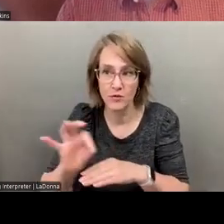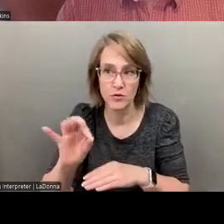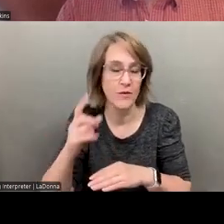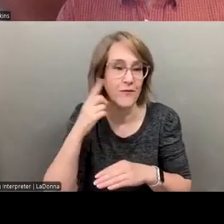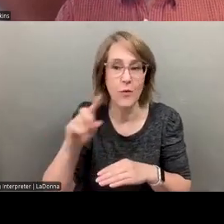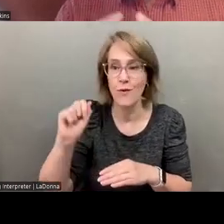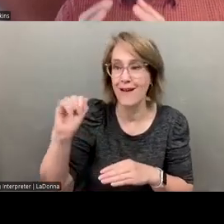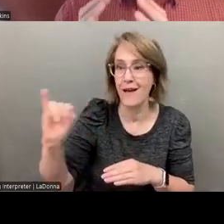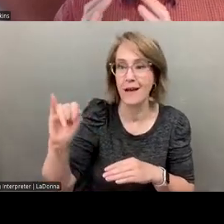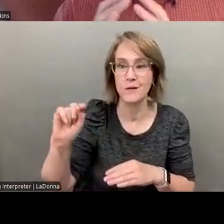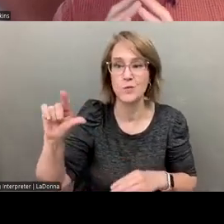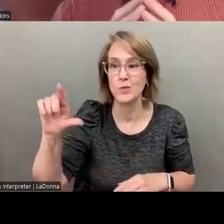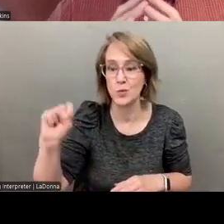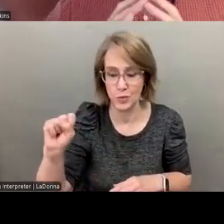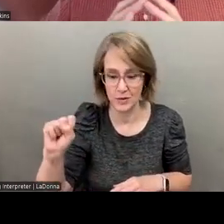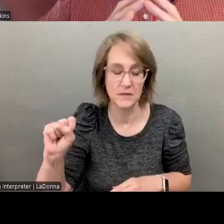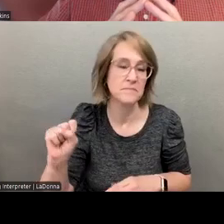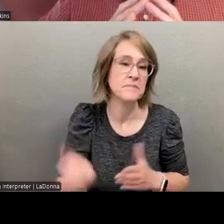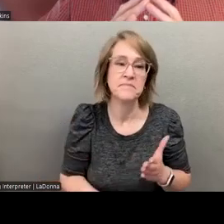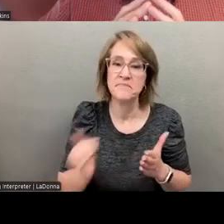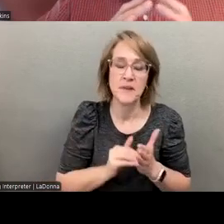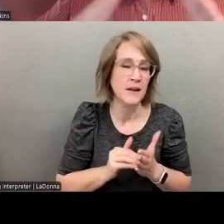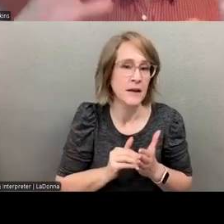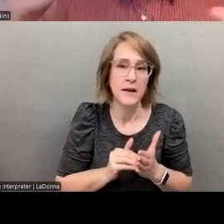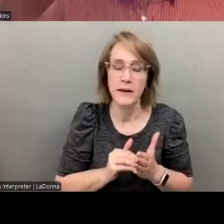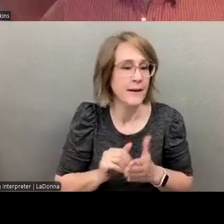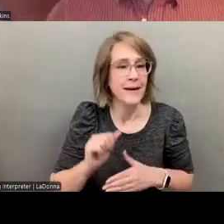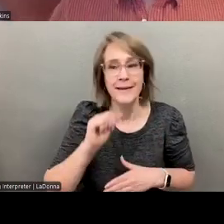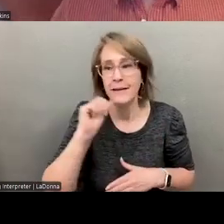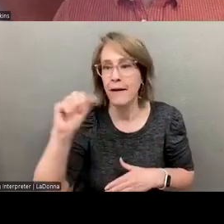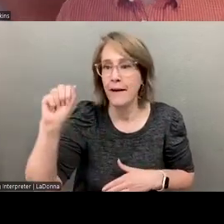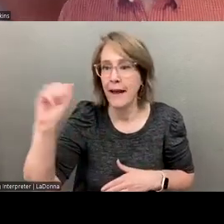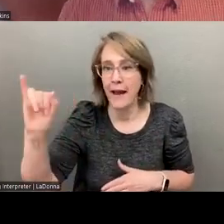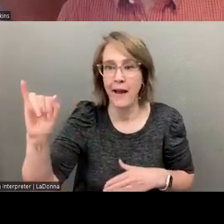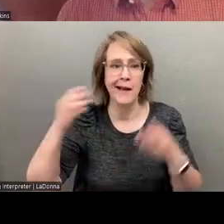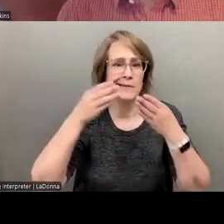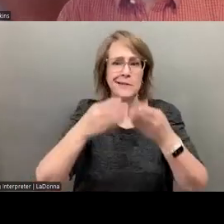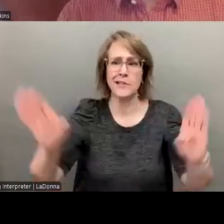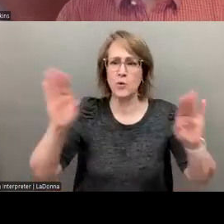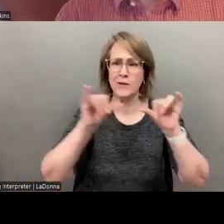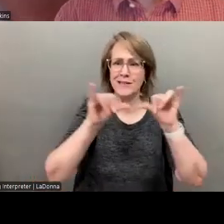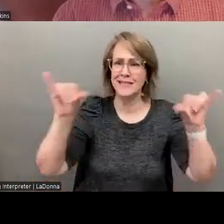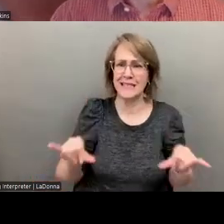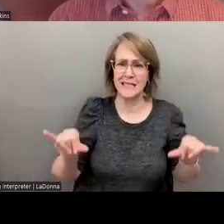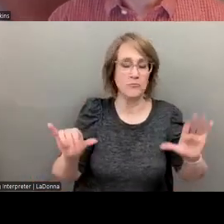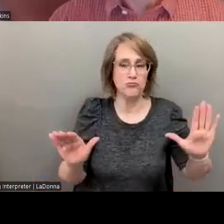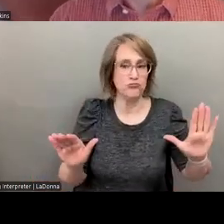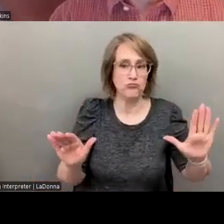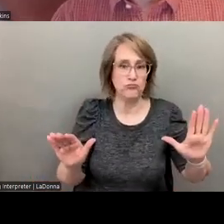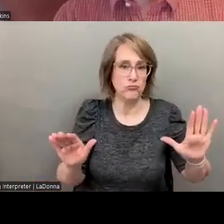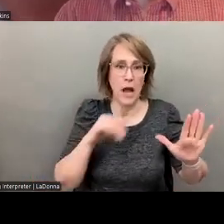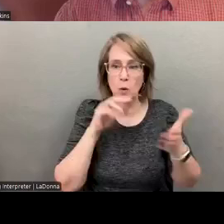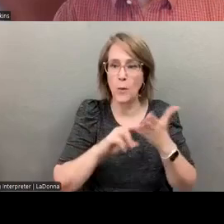tools. Um, and again, this is not, uh, AI as a general system, that kind of image of a, of